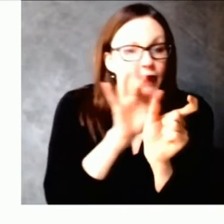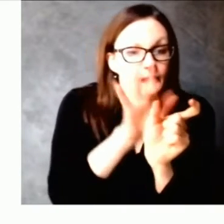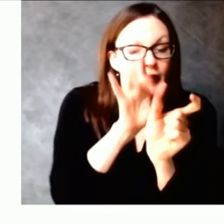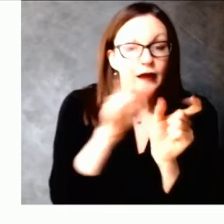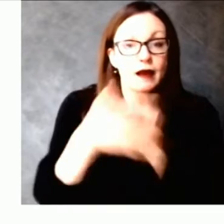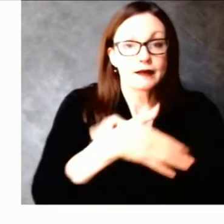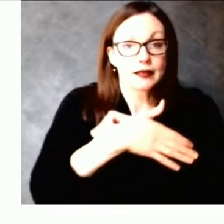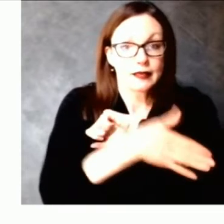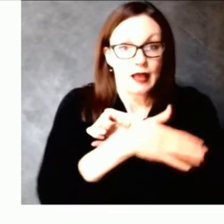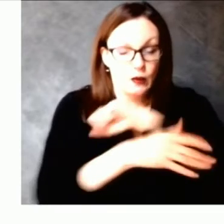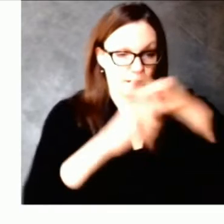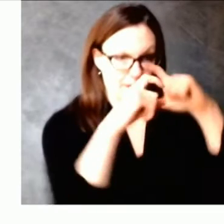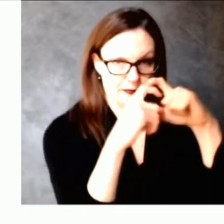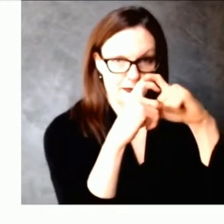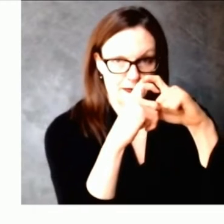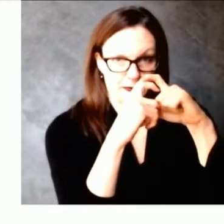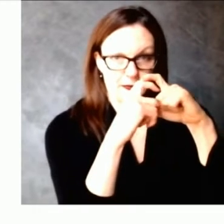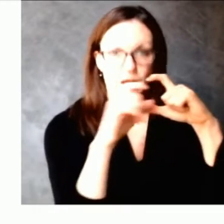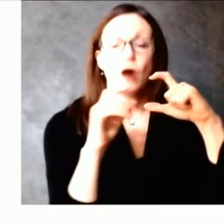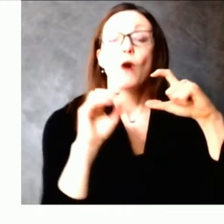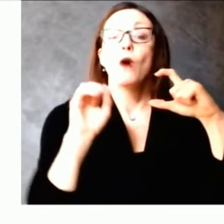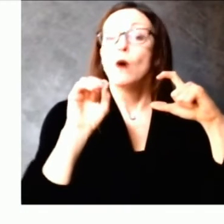specific to that area.